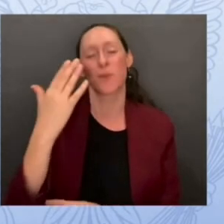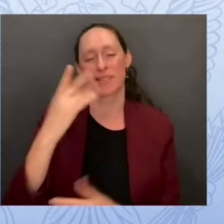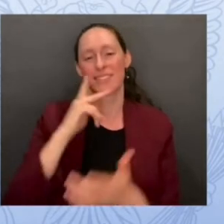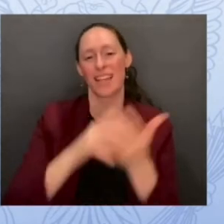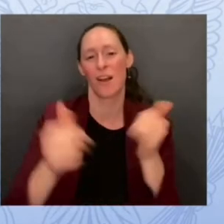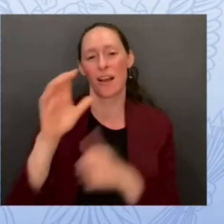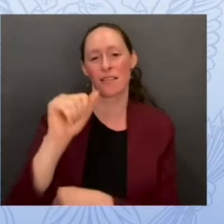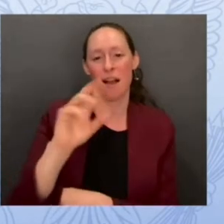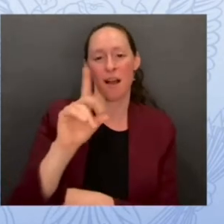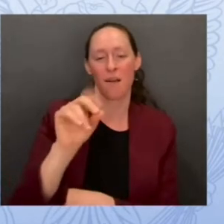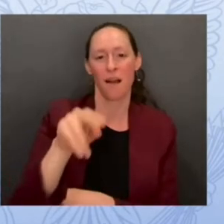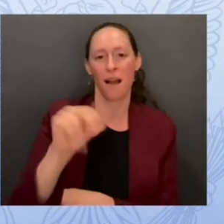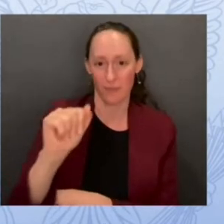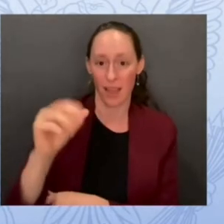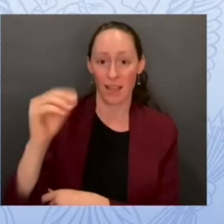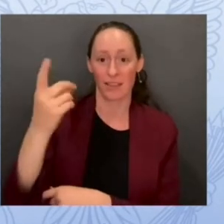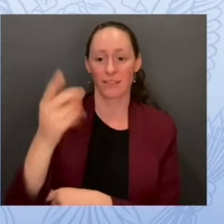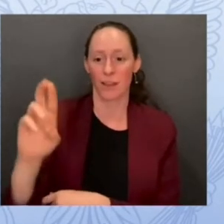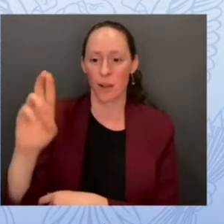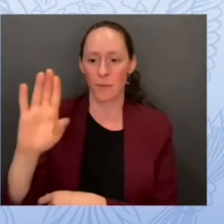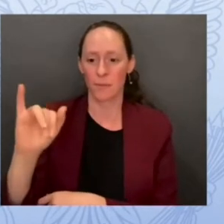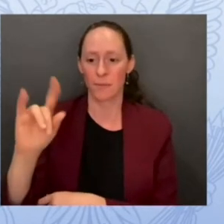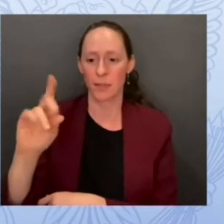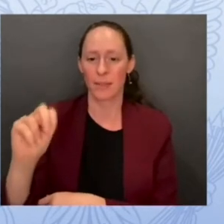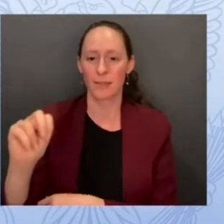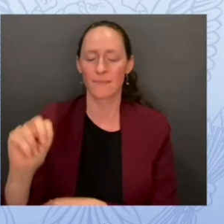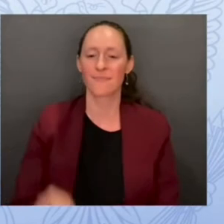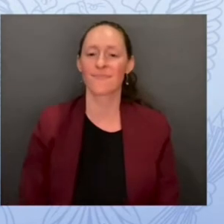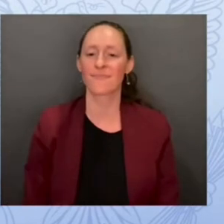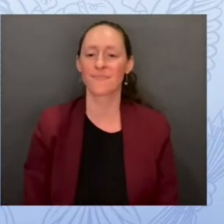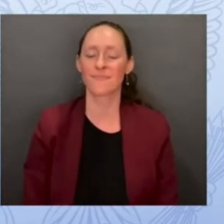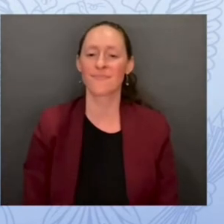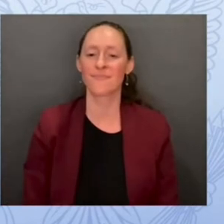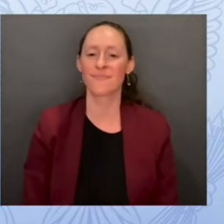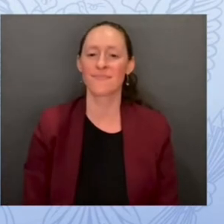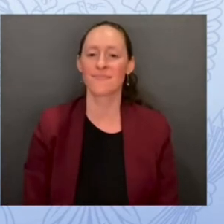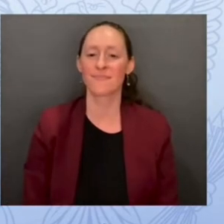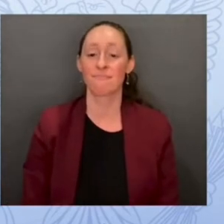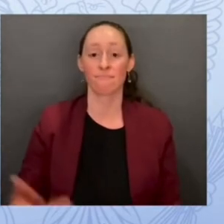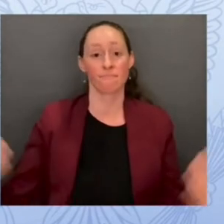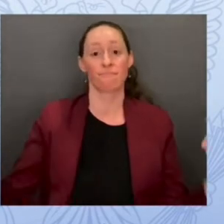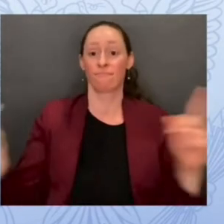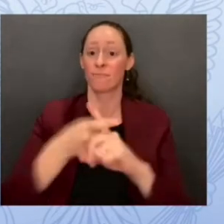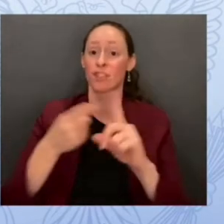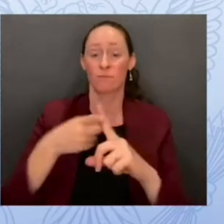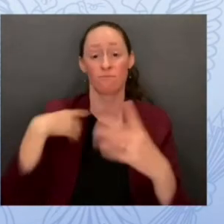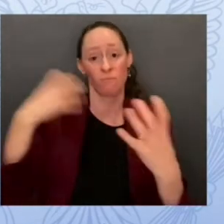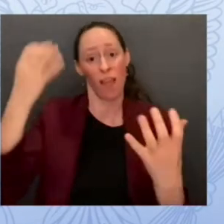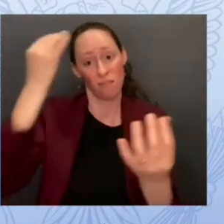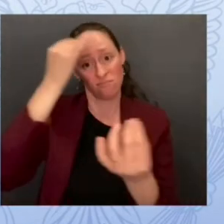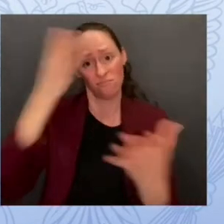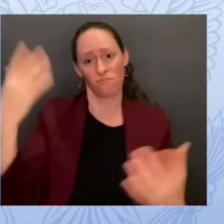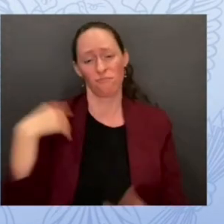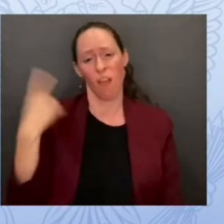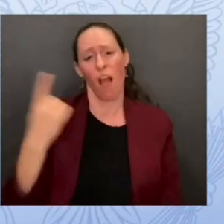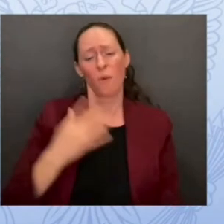say at the very outset that I have always, always loved school except